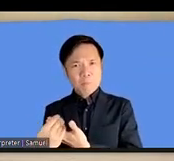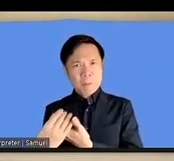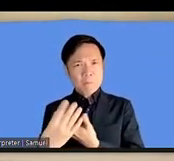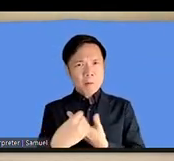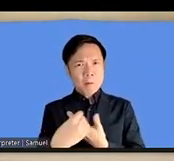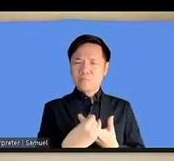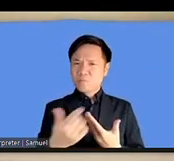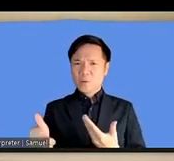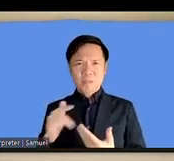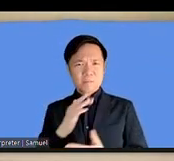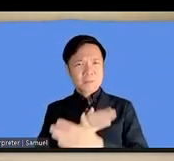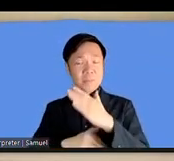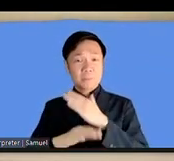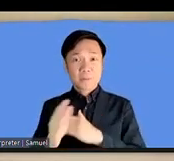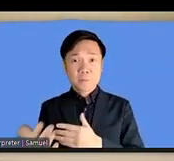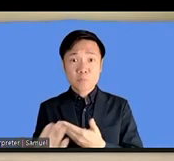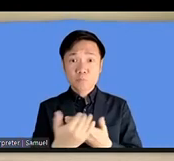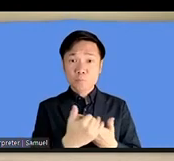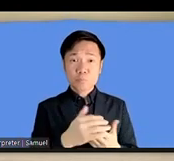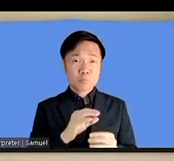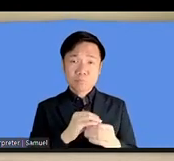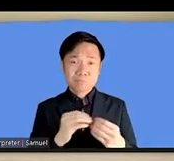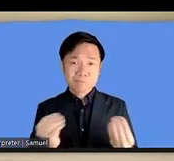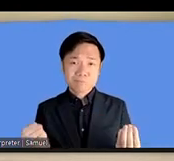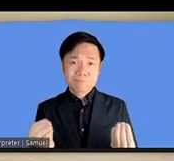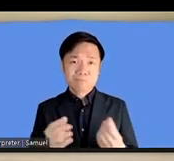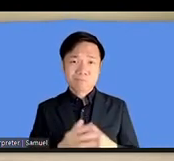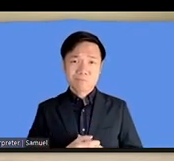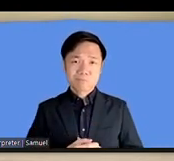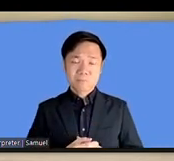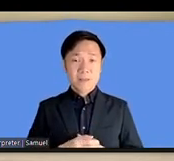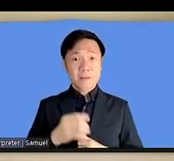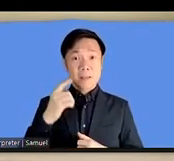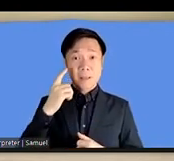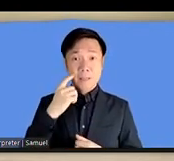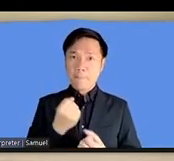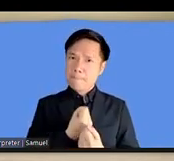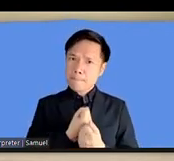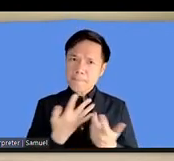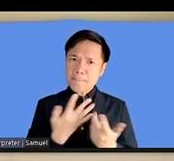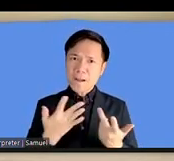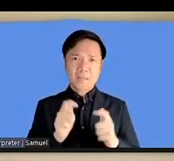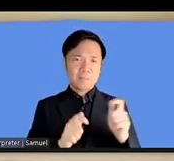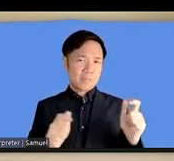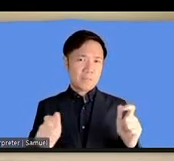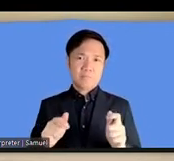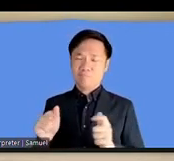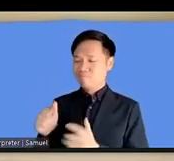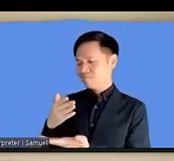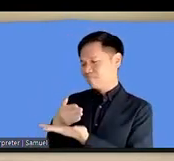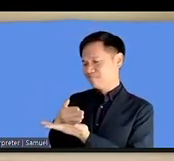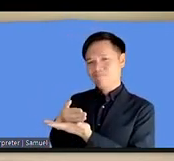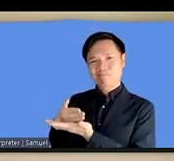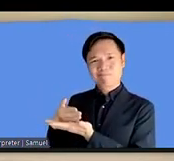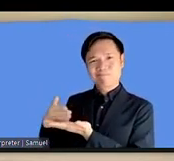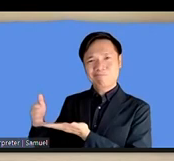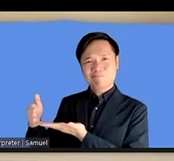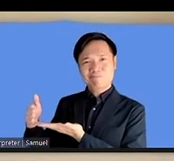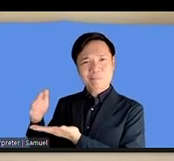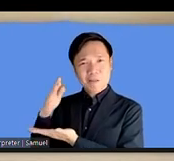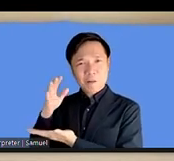and uh as with every year i feel that uh many people are being excluded because it's much much too